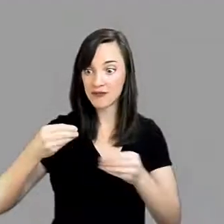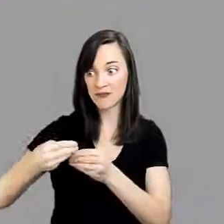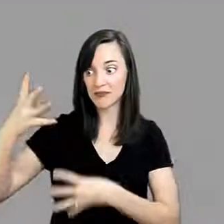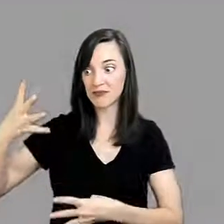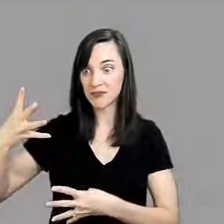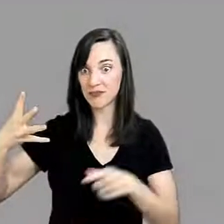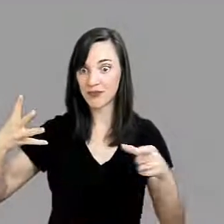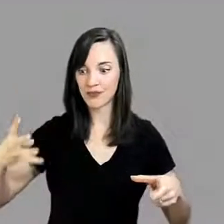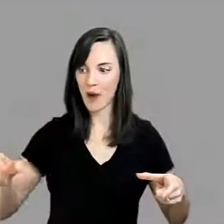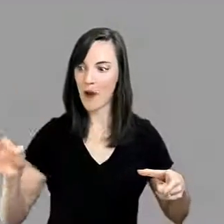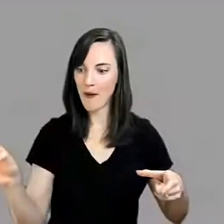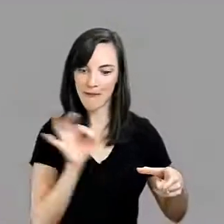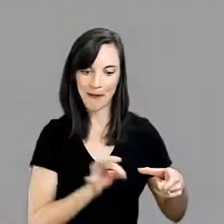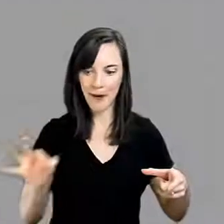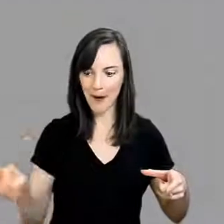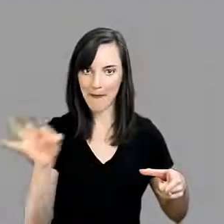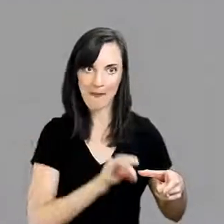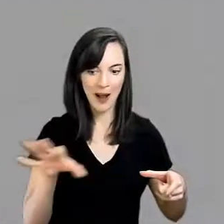toppings.